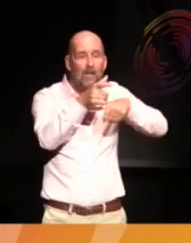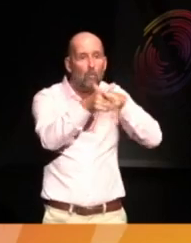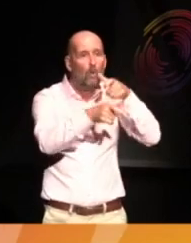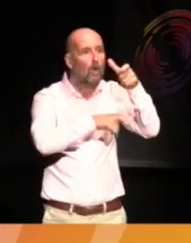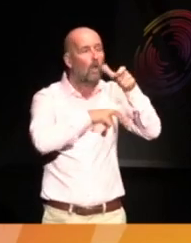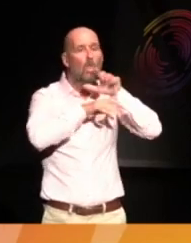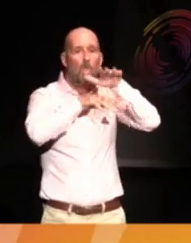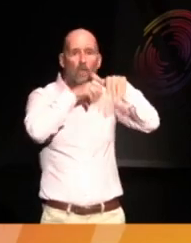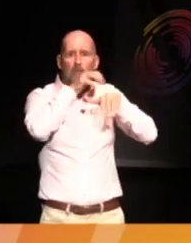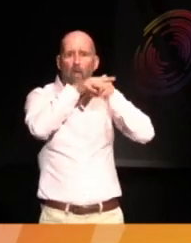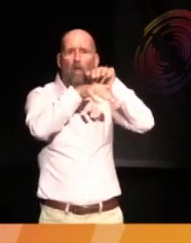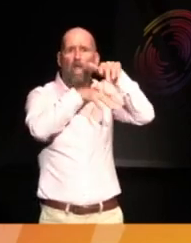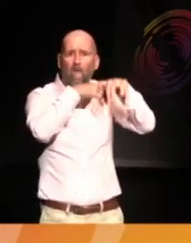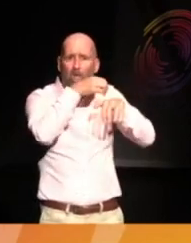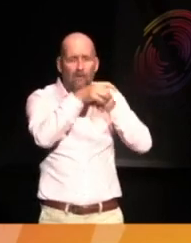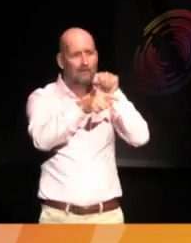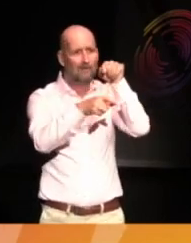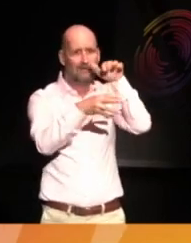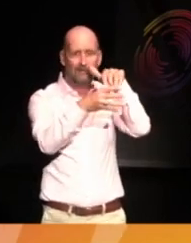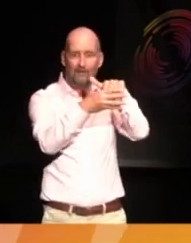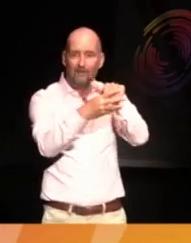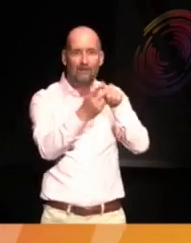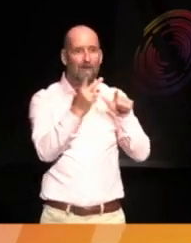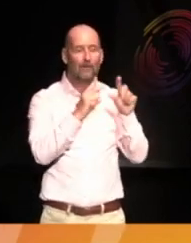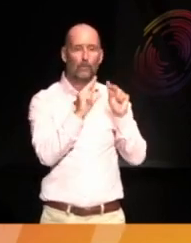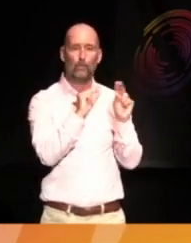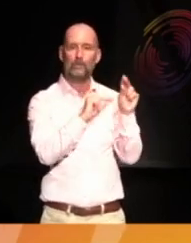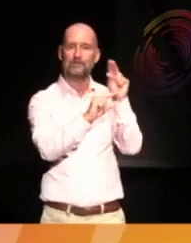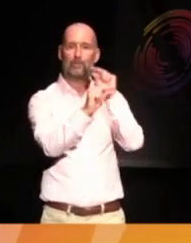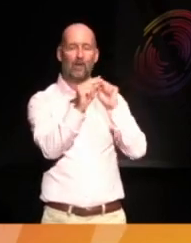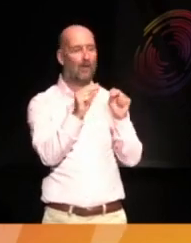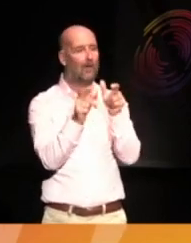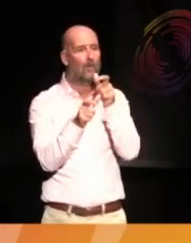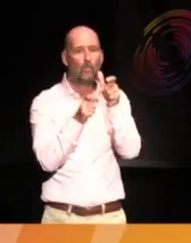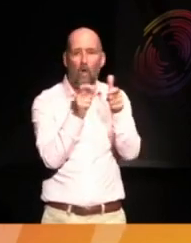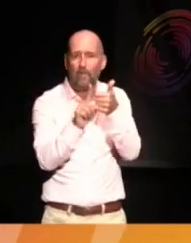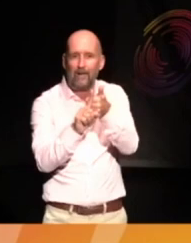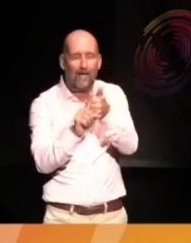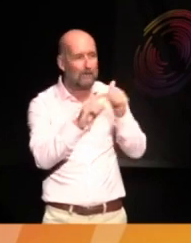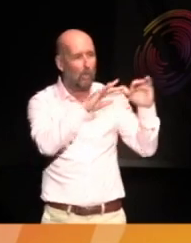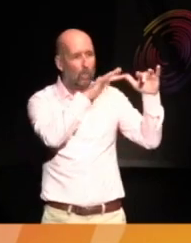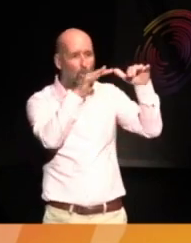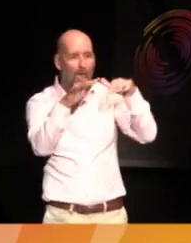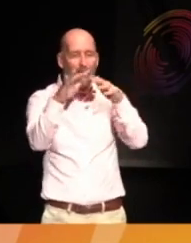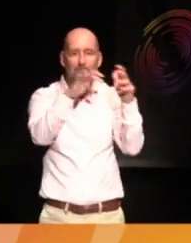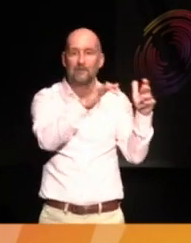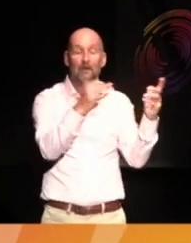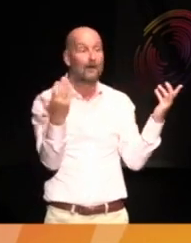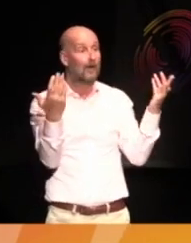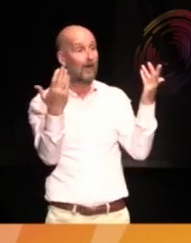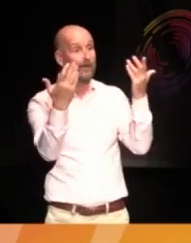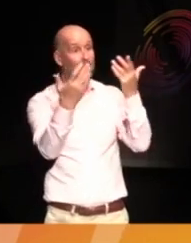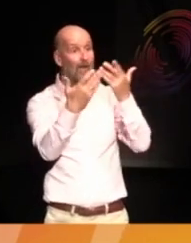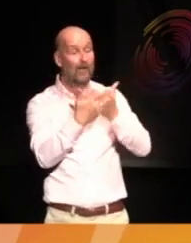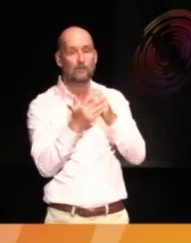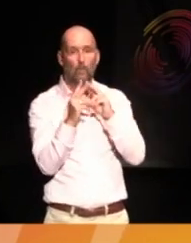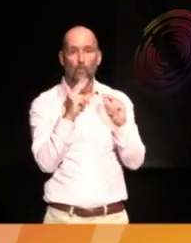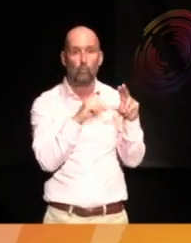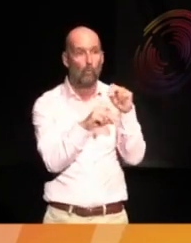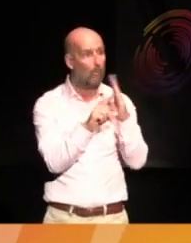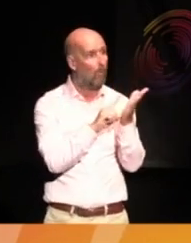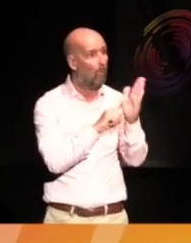flock as they always have, their whispers propaganda the waves. At night, they rumour of home,